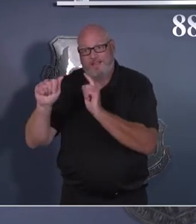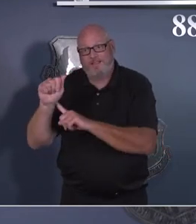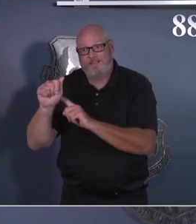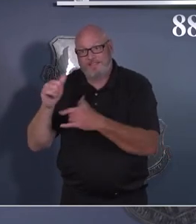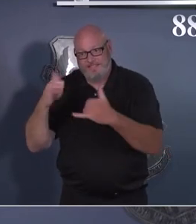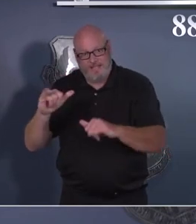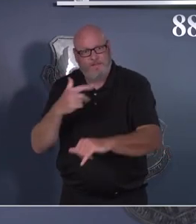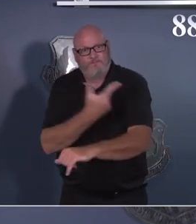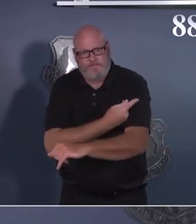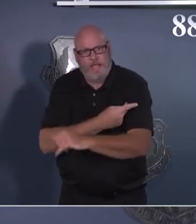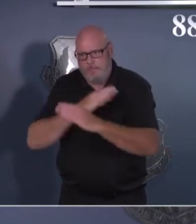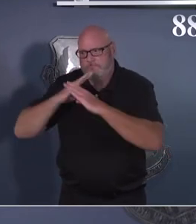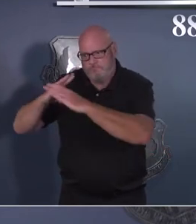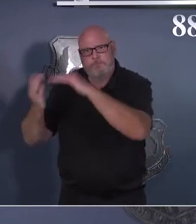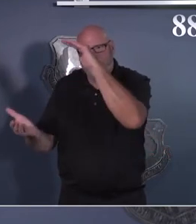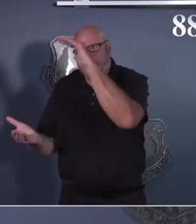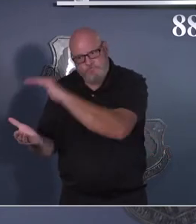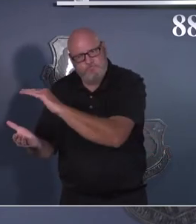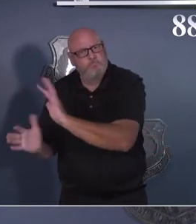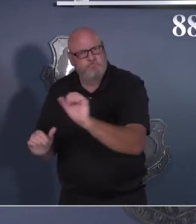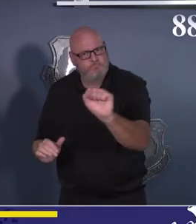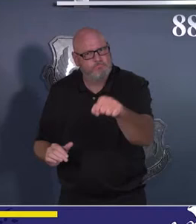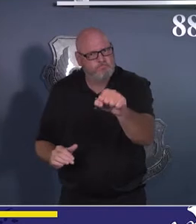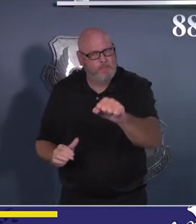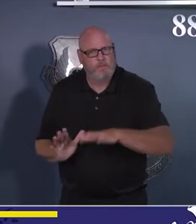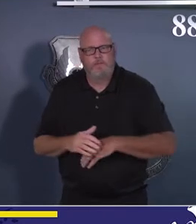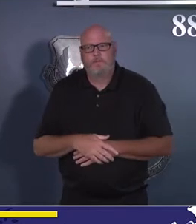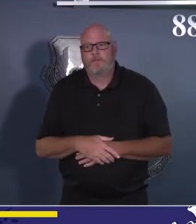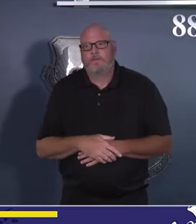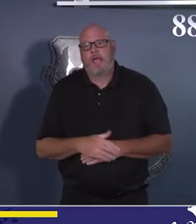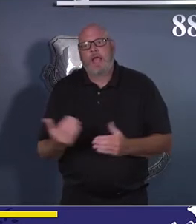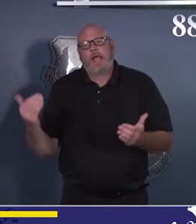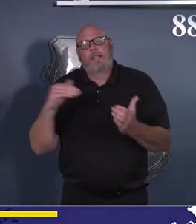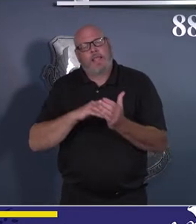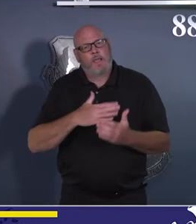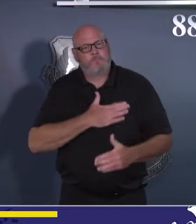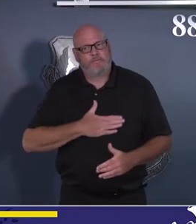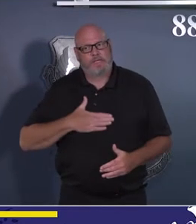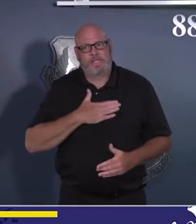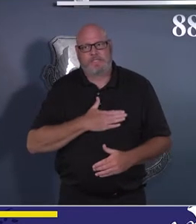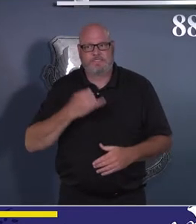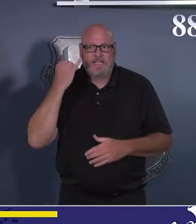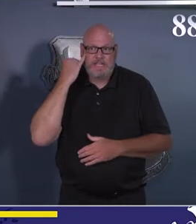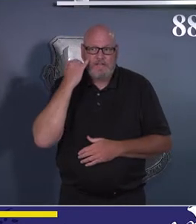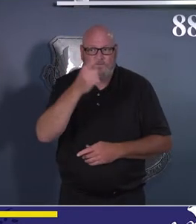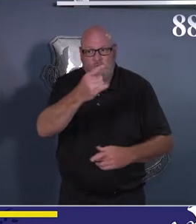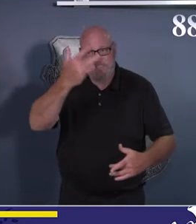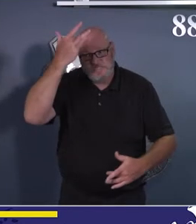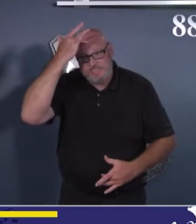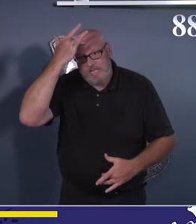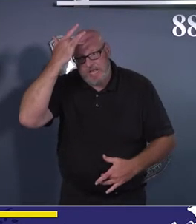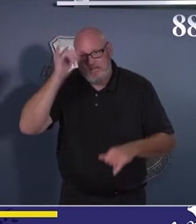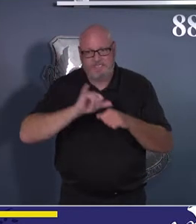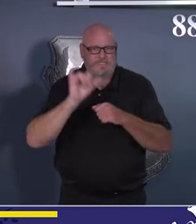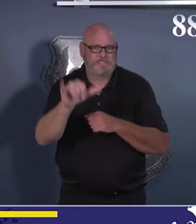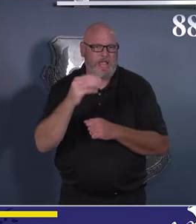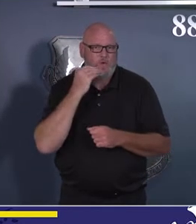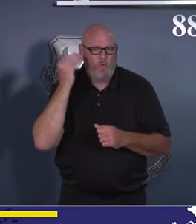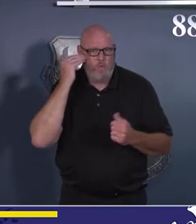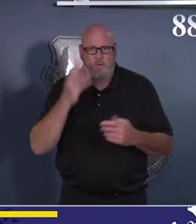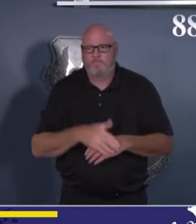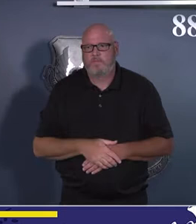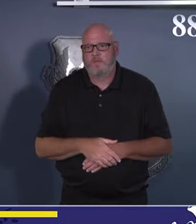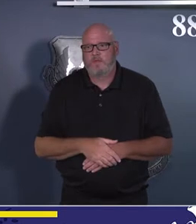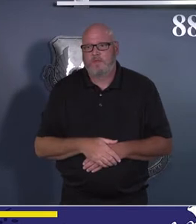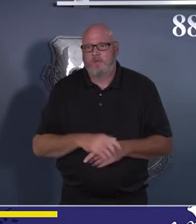schedule an appointment to be tested at our COVID screening team line, which is adjacent to our medical center, by calling 257-SHOT and select option two.